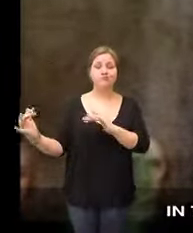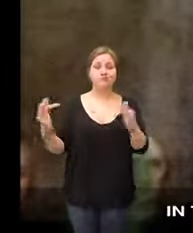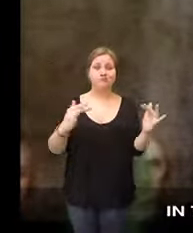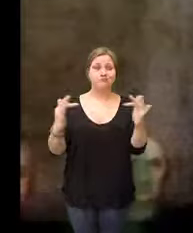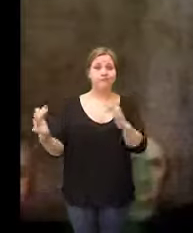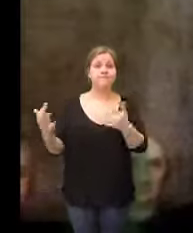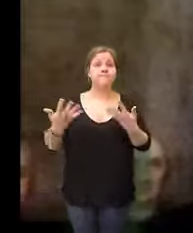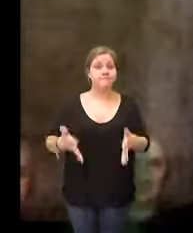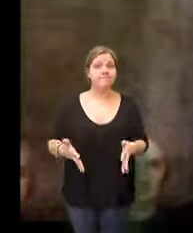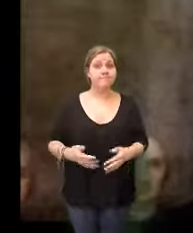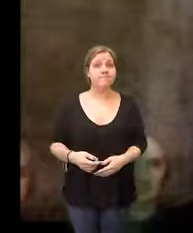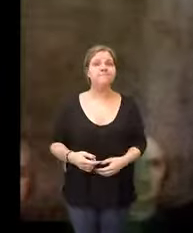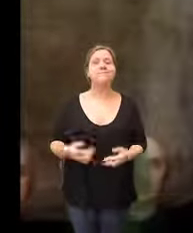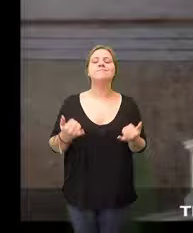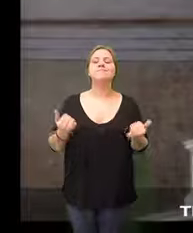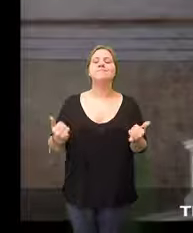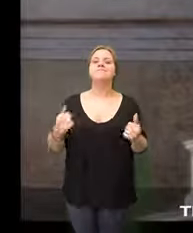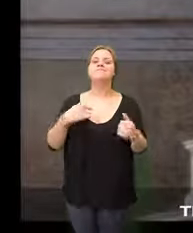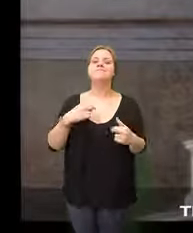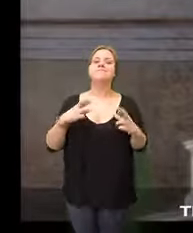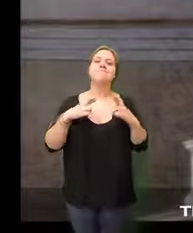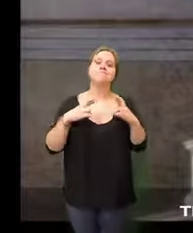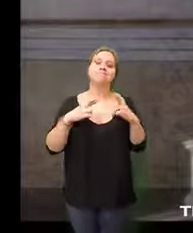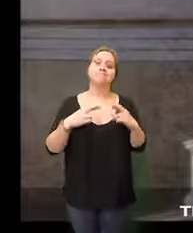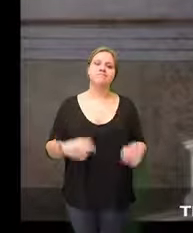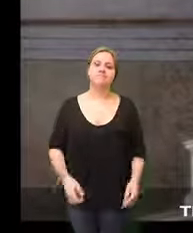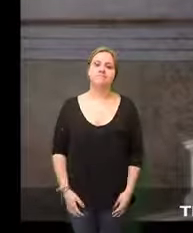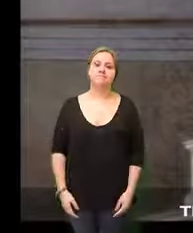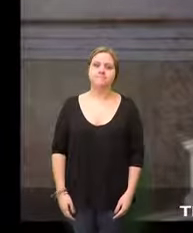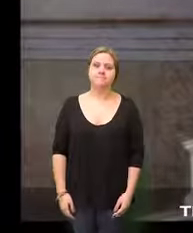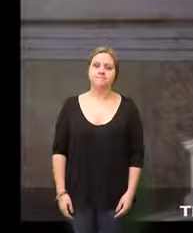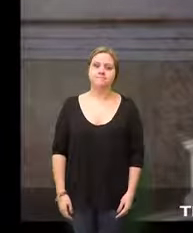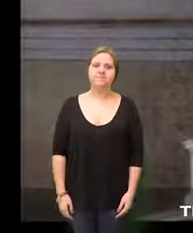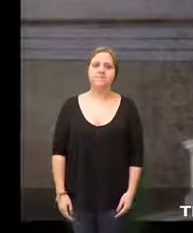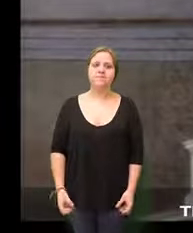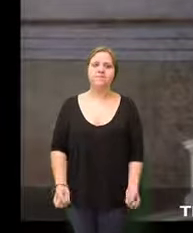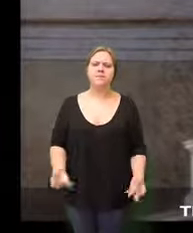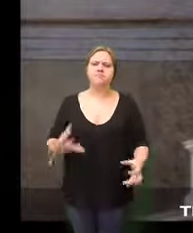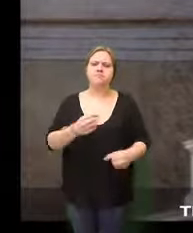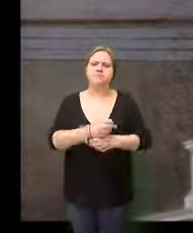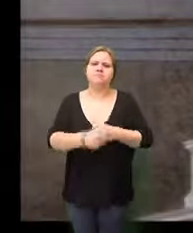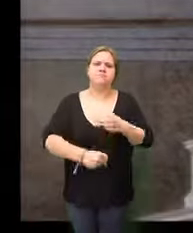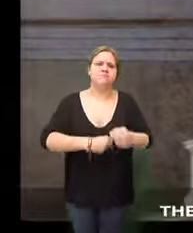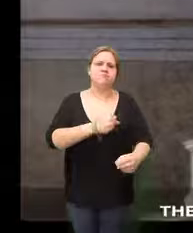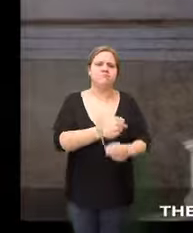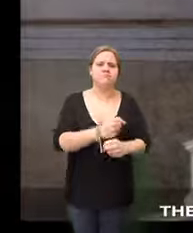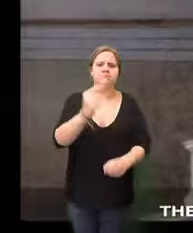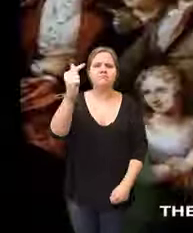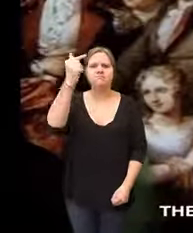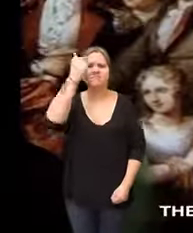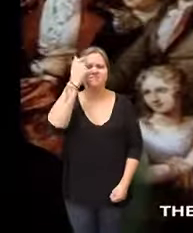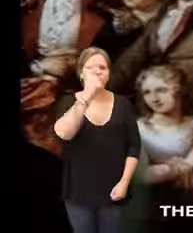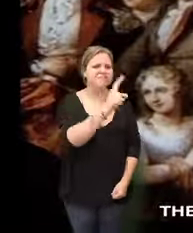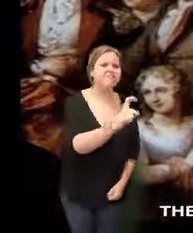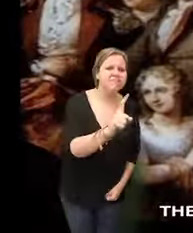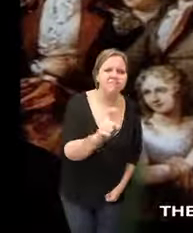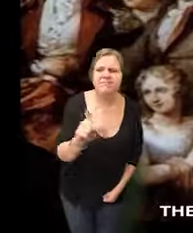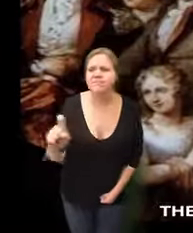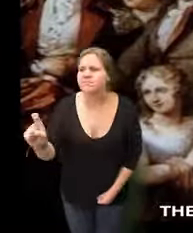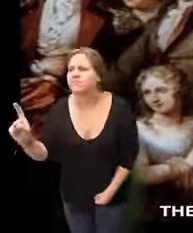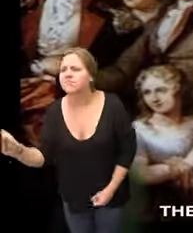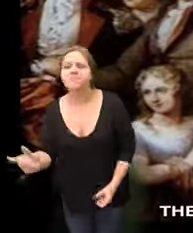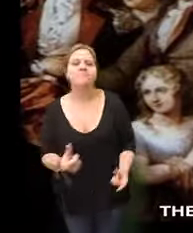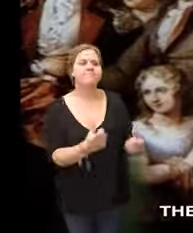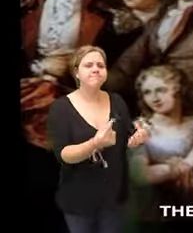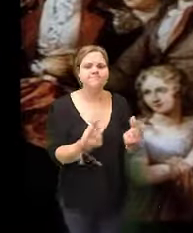cause having completed the work assigned to me I retire from the great theater